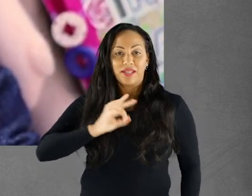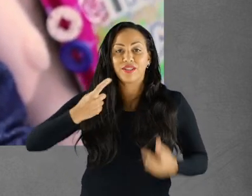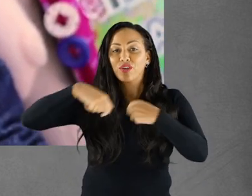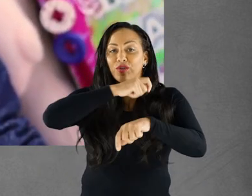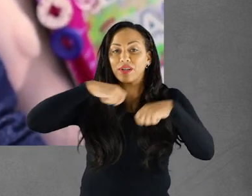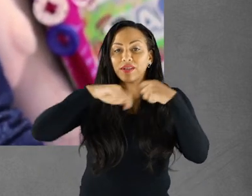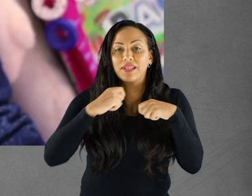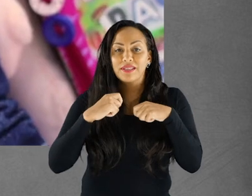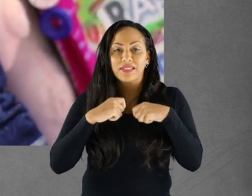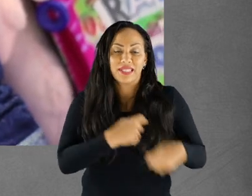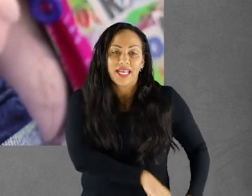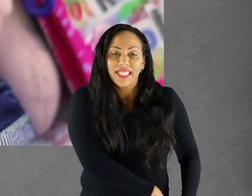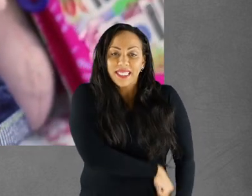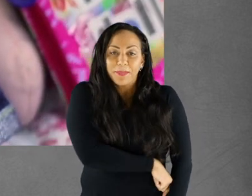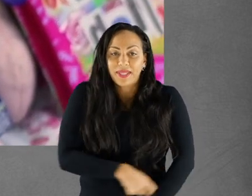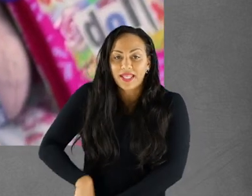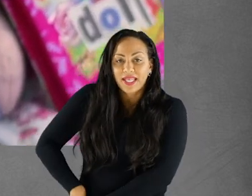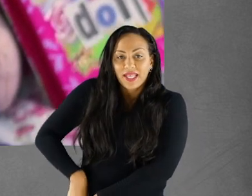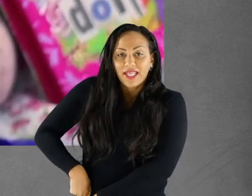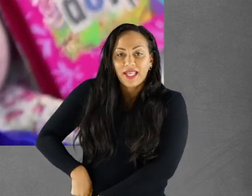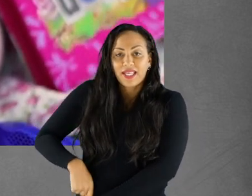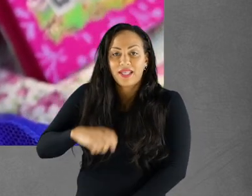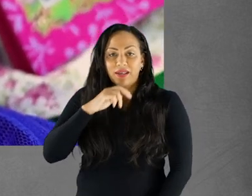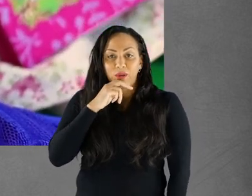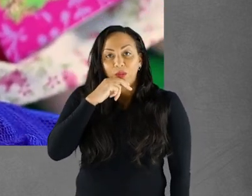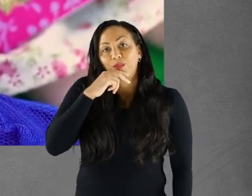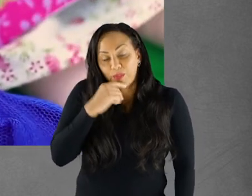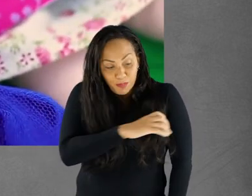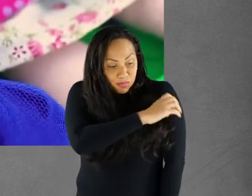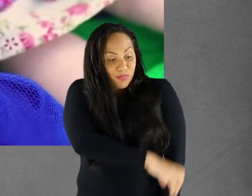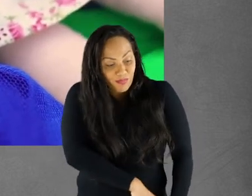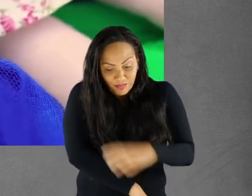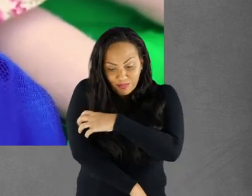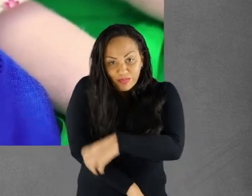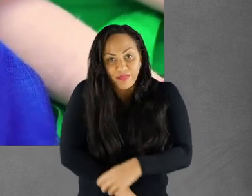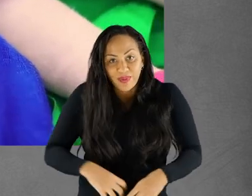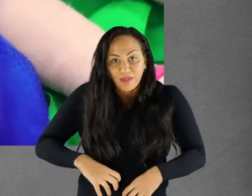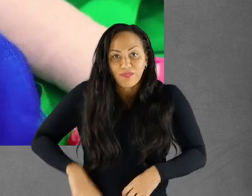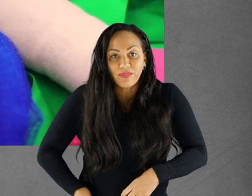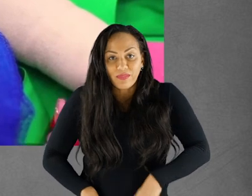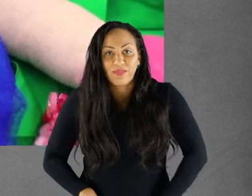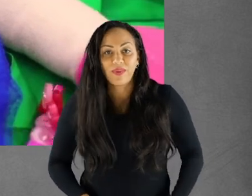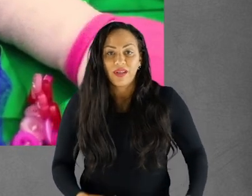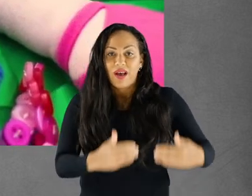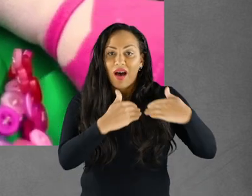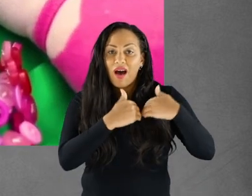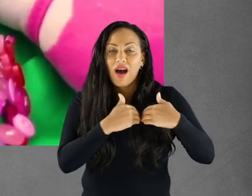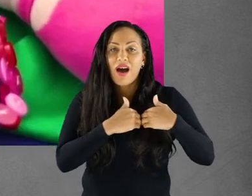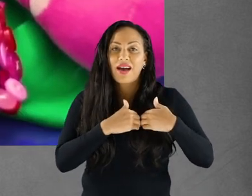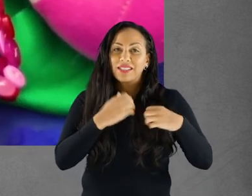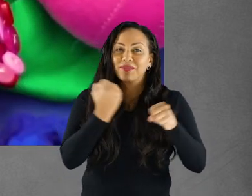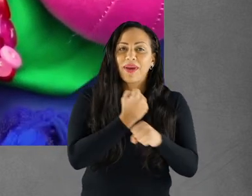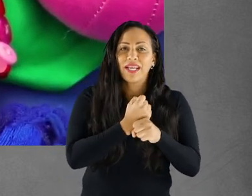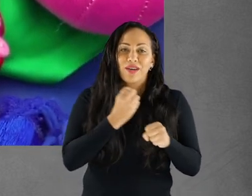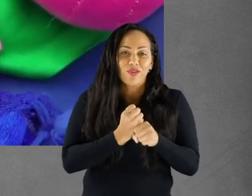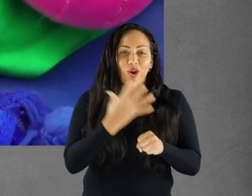Buttons. Dibbons. Hips made from zips. Whoops-a-daisy and four-inch-a-bits. Her heart is made of